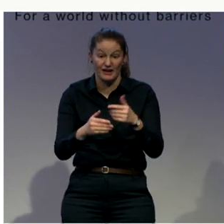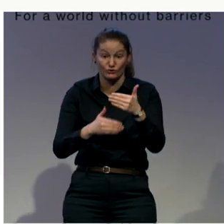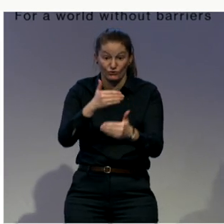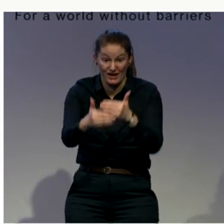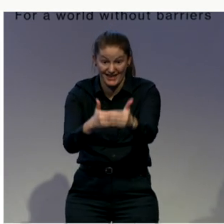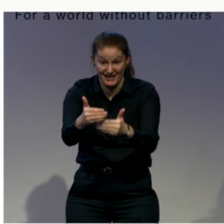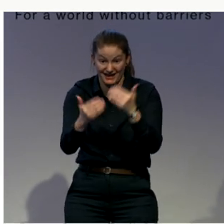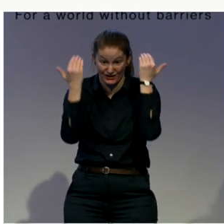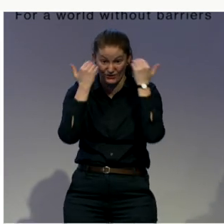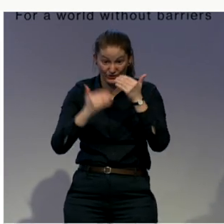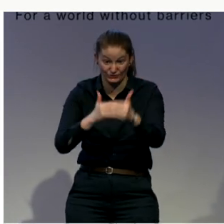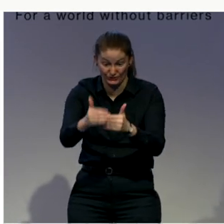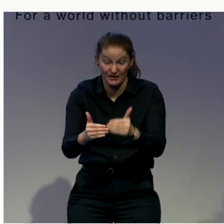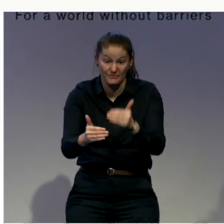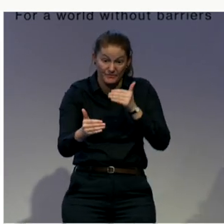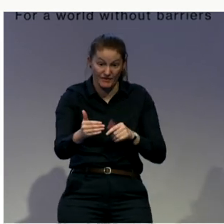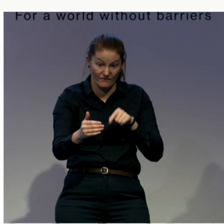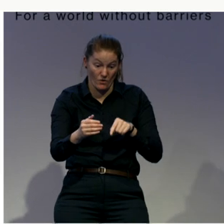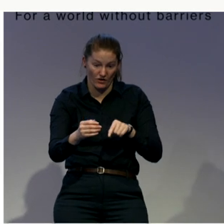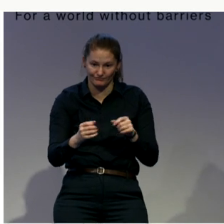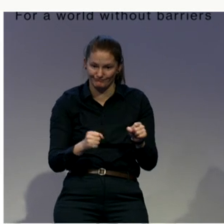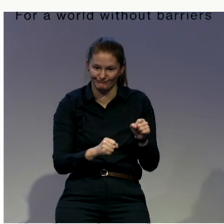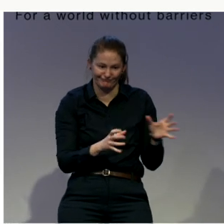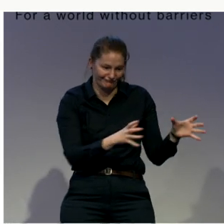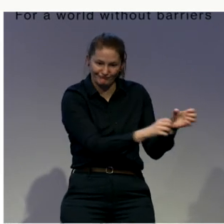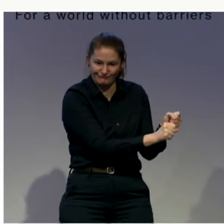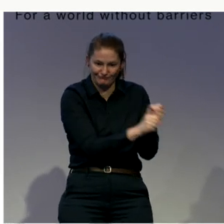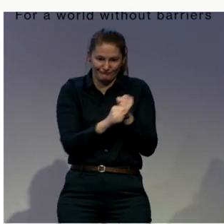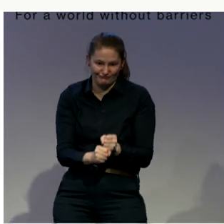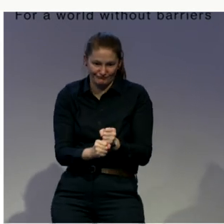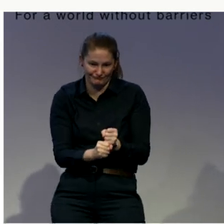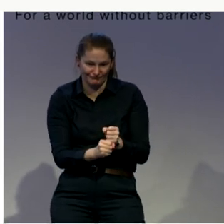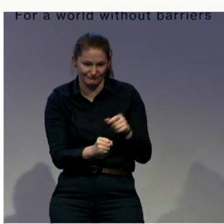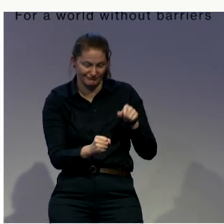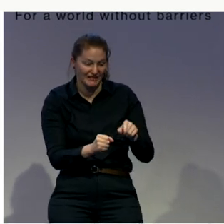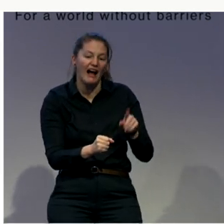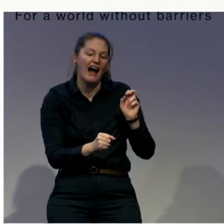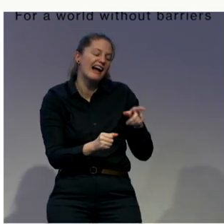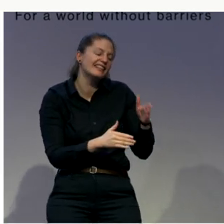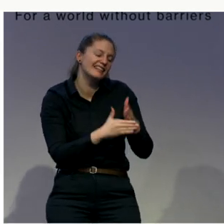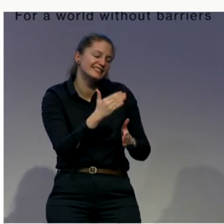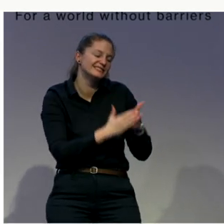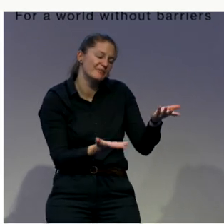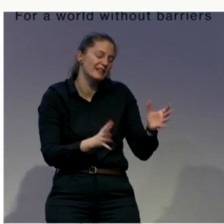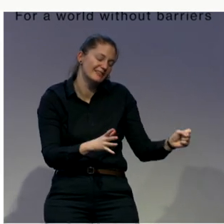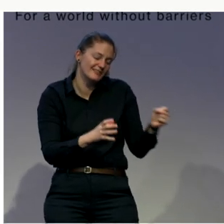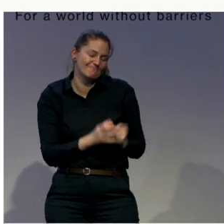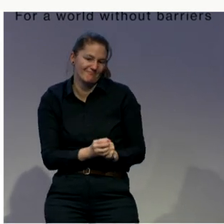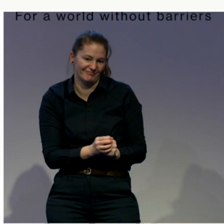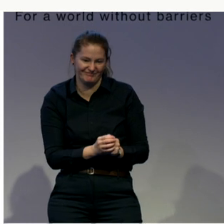on the possibility of having a disability. And although this is in the law, no, in the criminal procedure law,